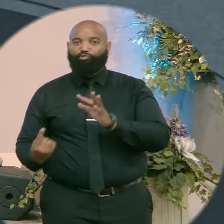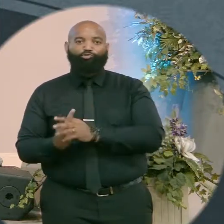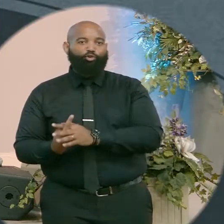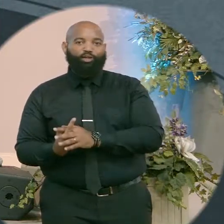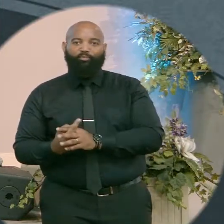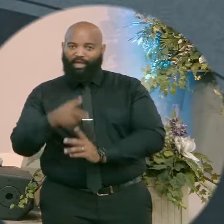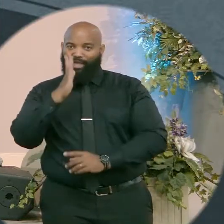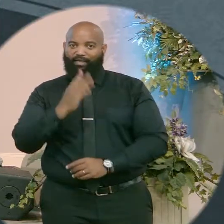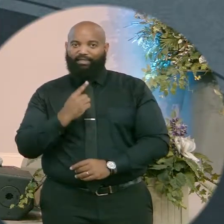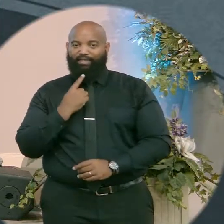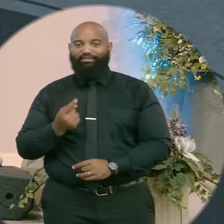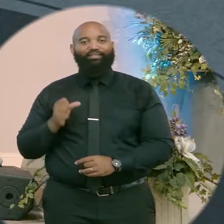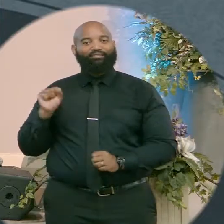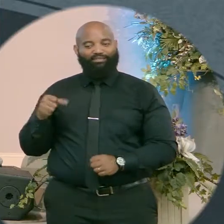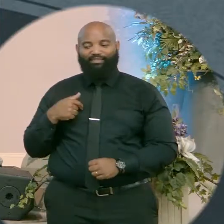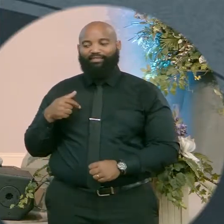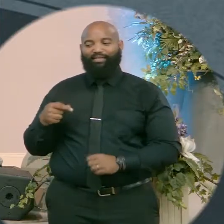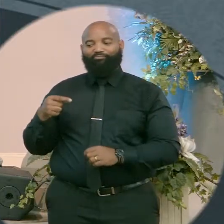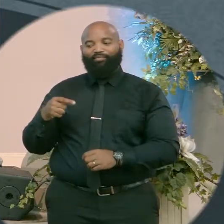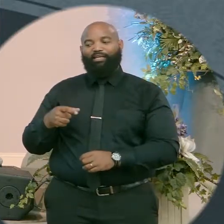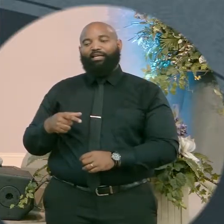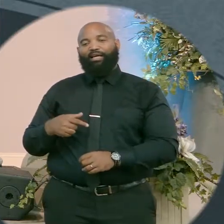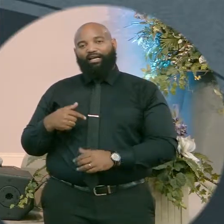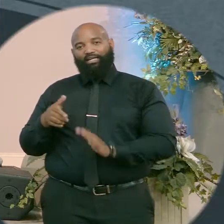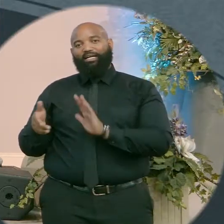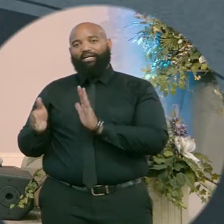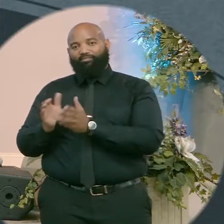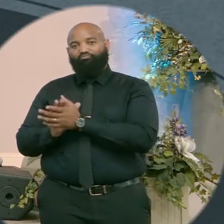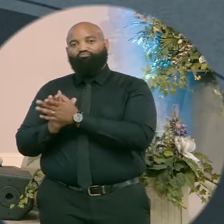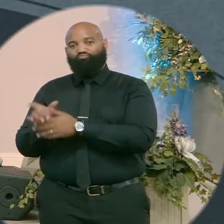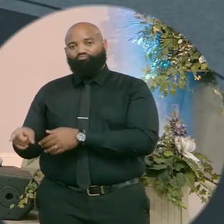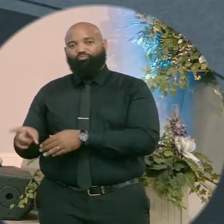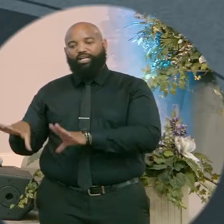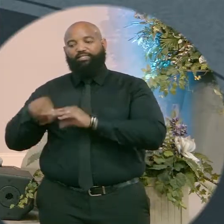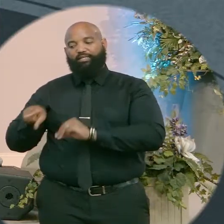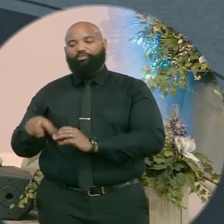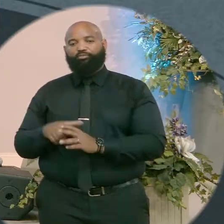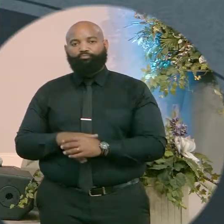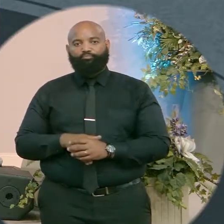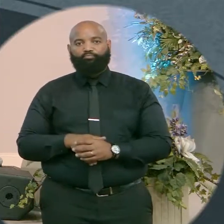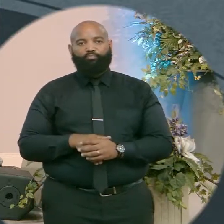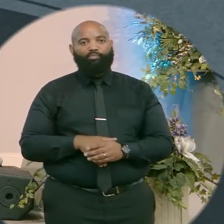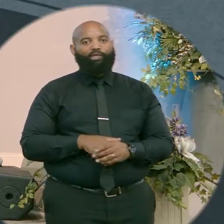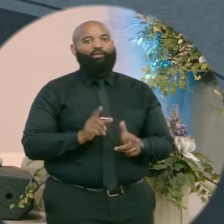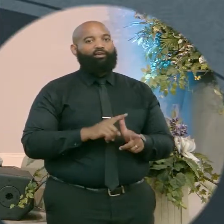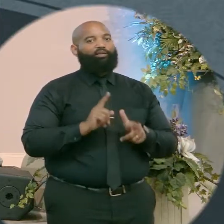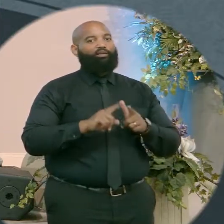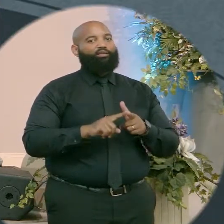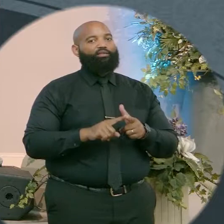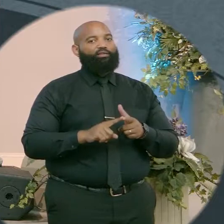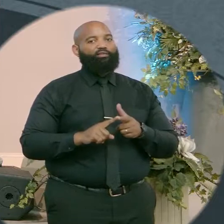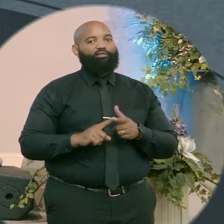Immediately after this declaration, the narrative shifts and Satan shows up on the scene.